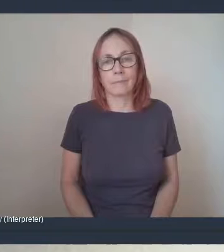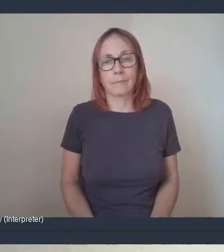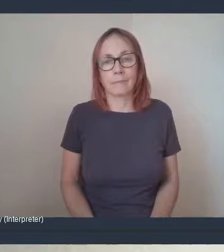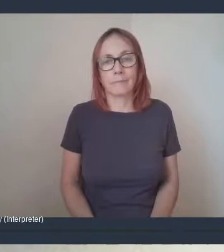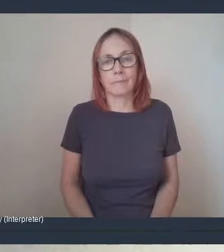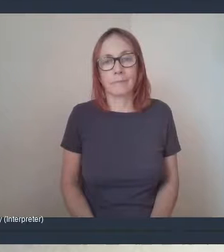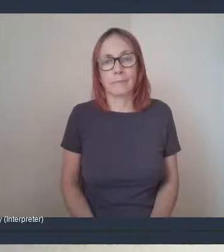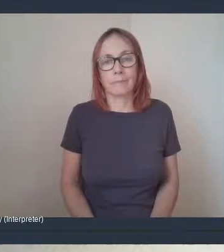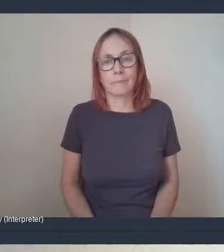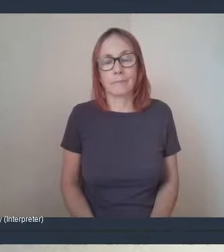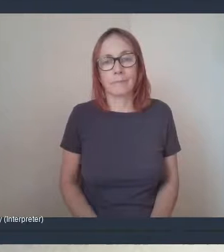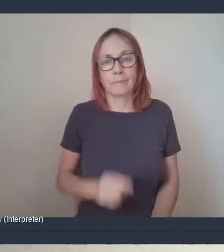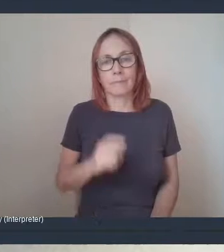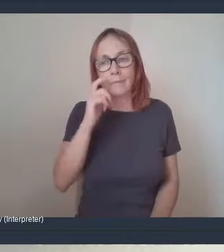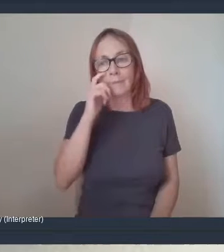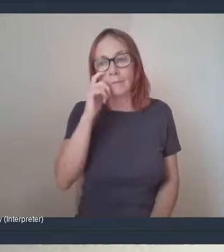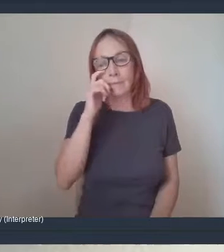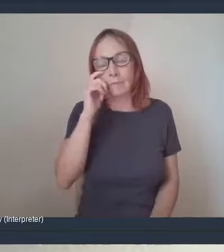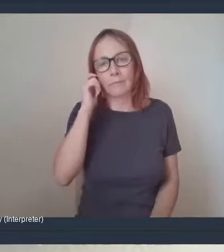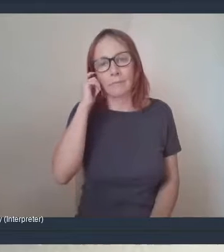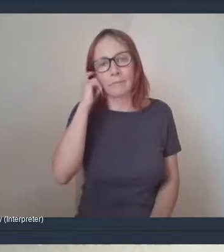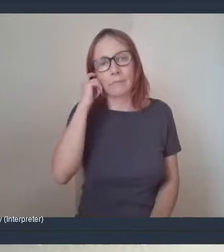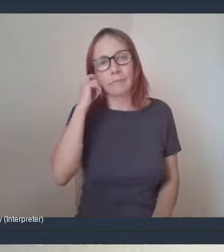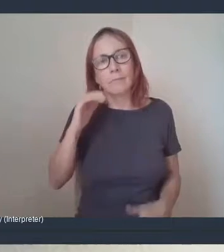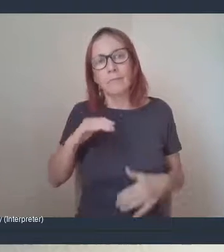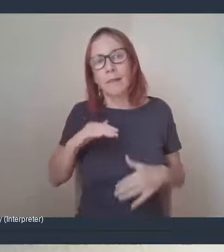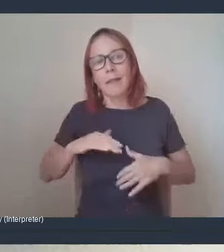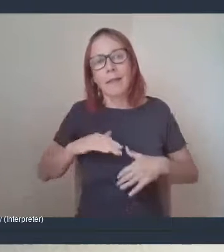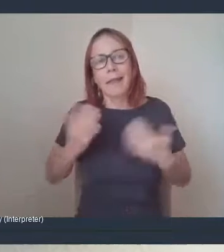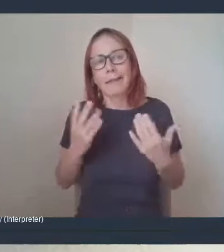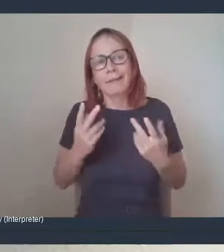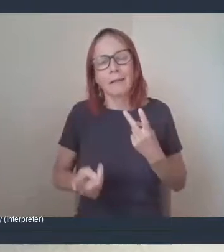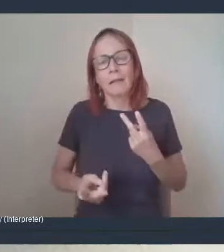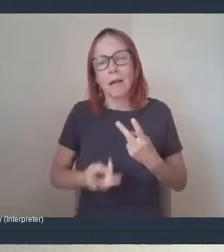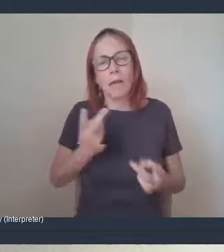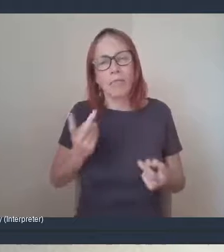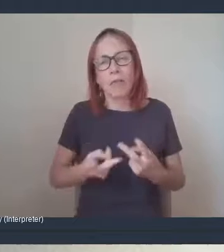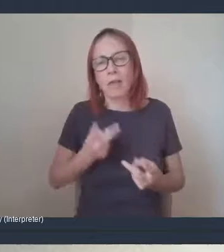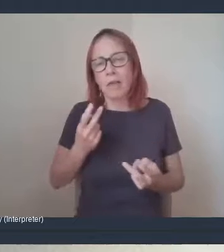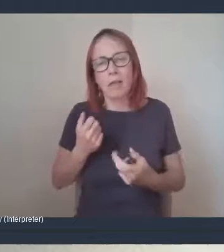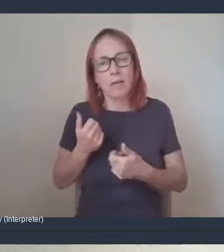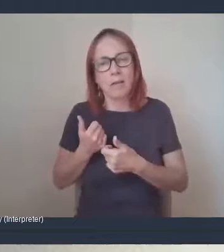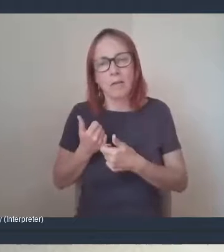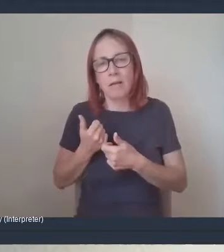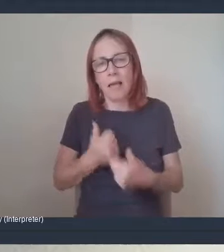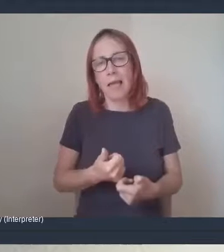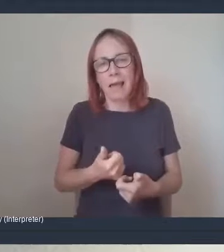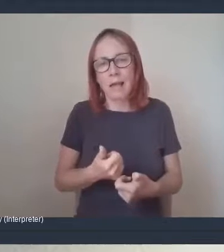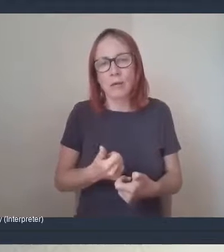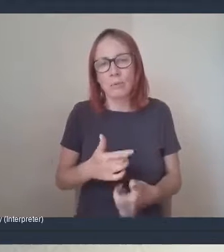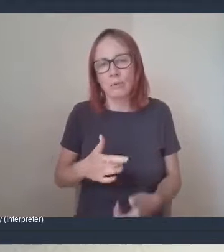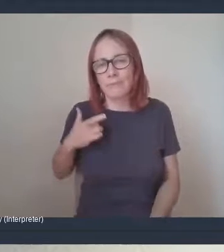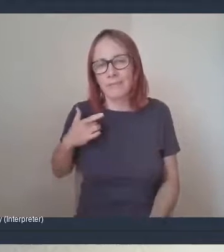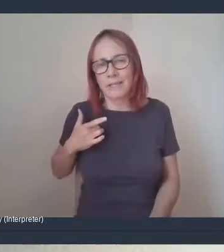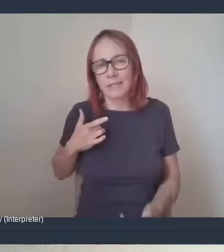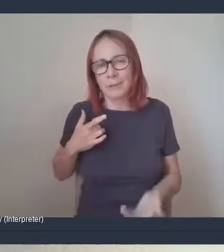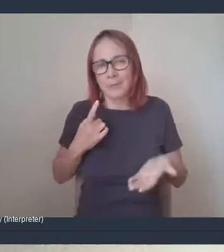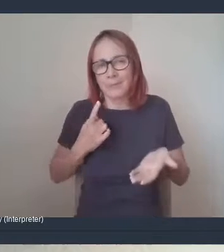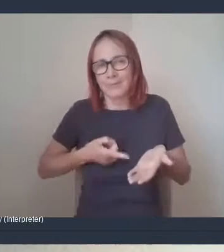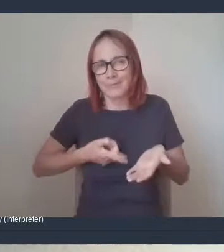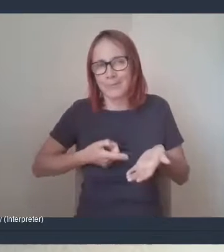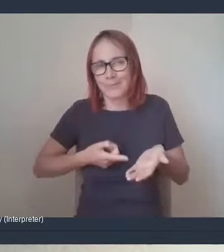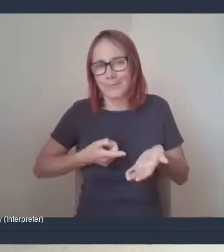is it any other help? Is that you think should be help,